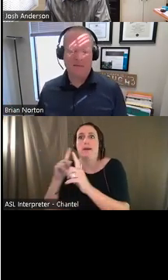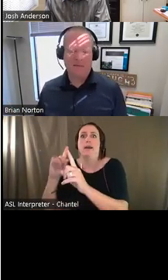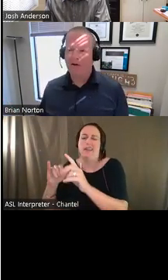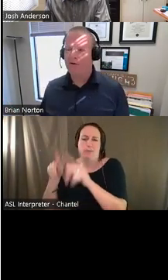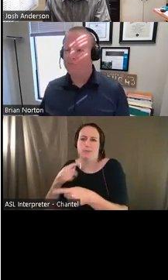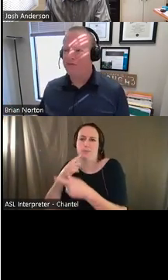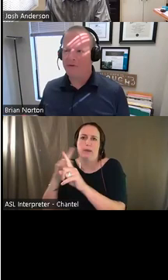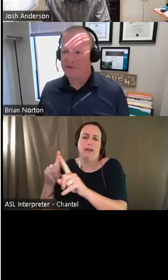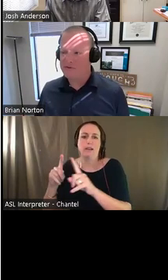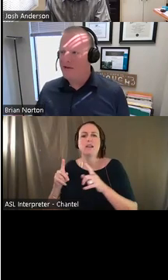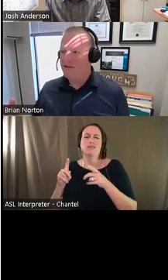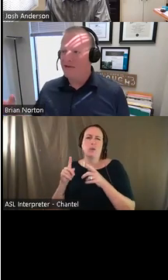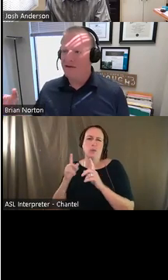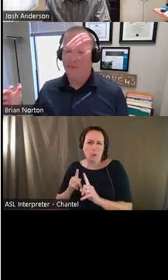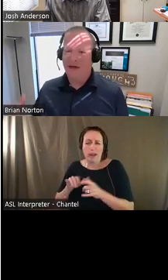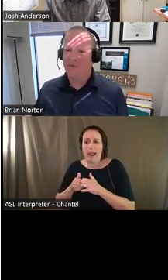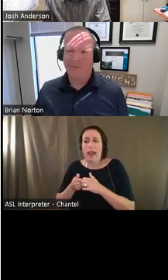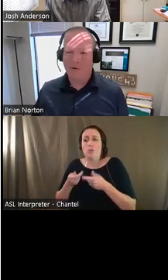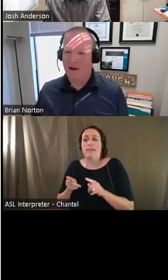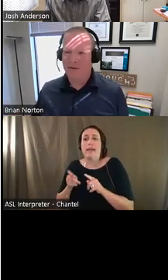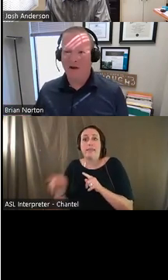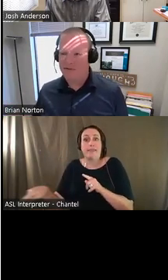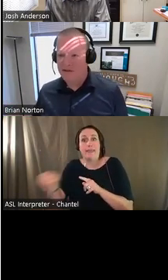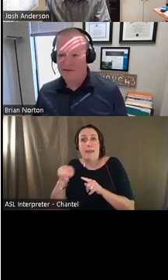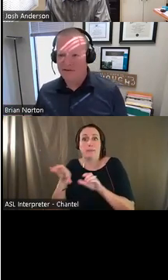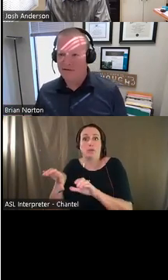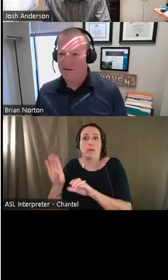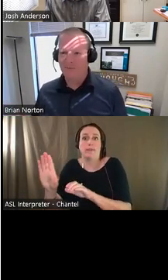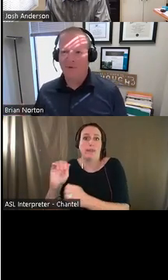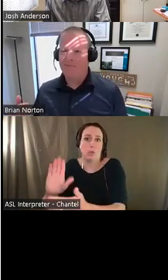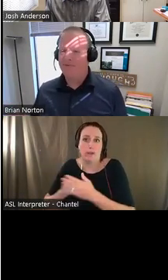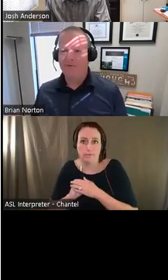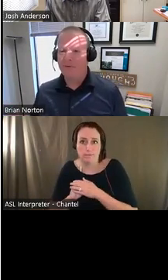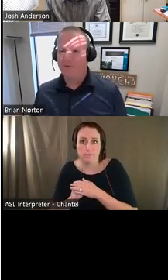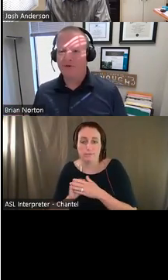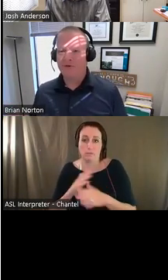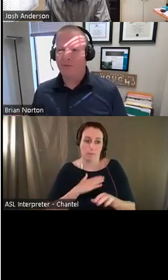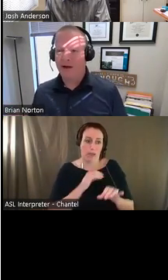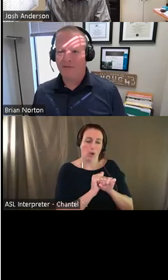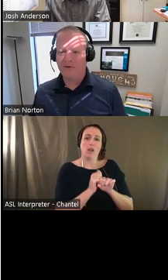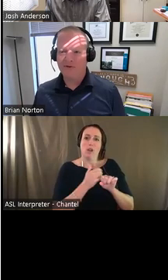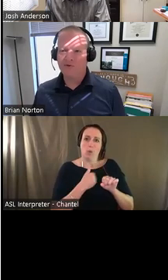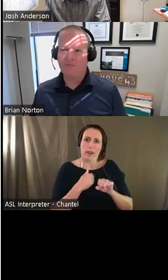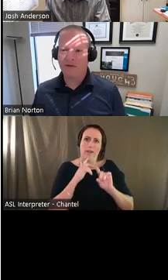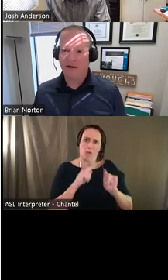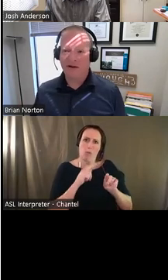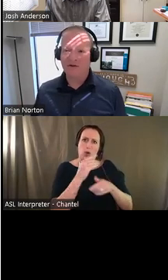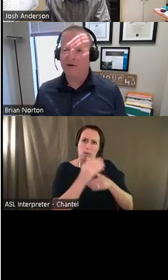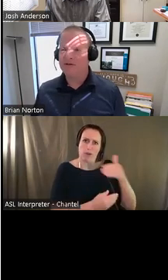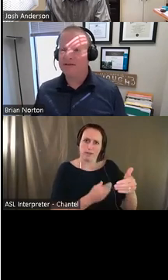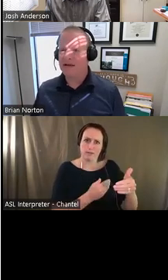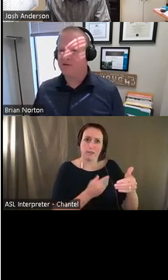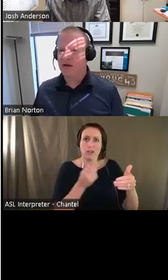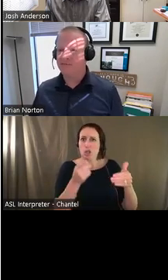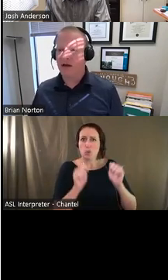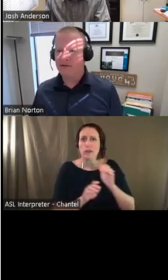Um, I encourage my folks, like we have a report writing process, you know, do the reports your own way, put your own spin on it. As long